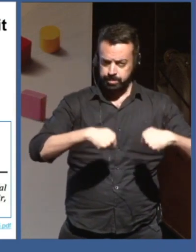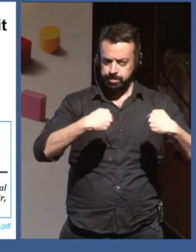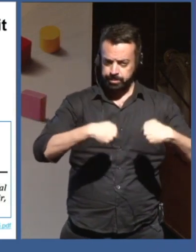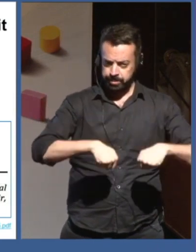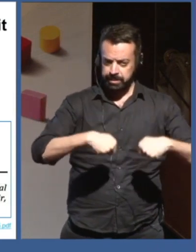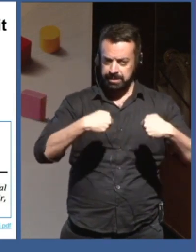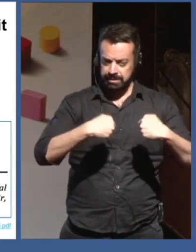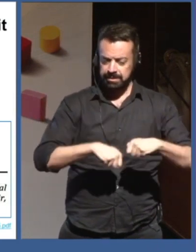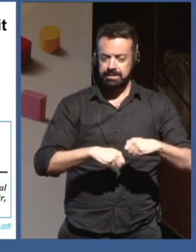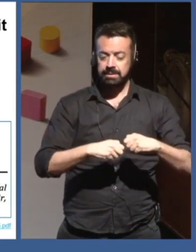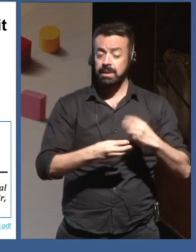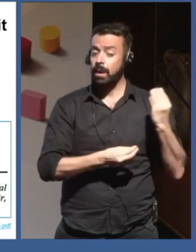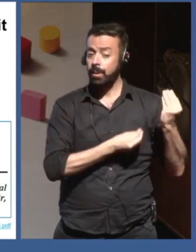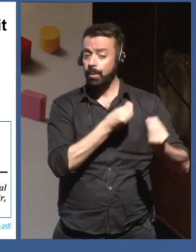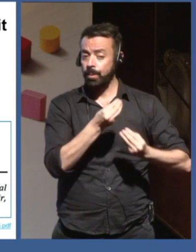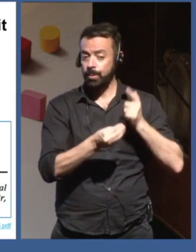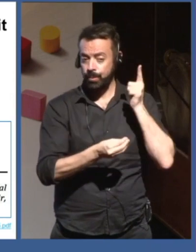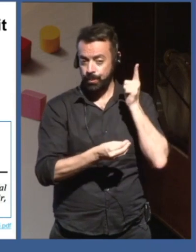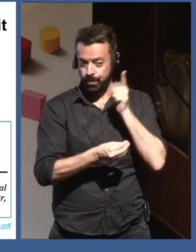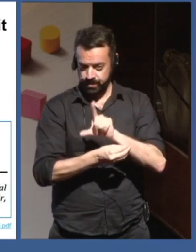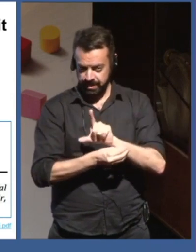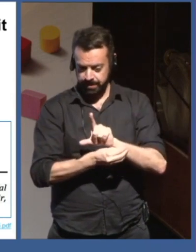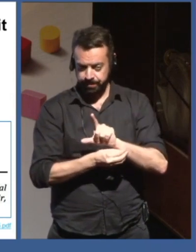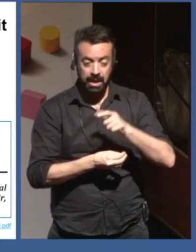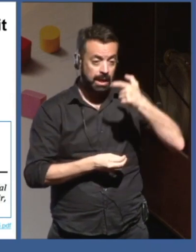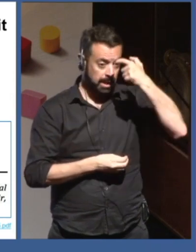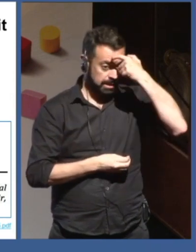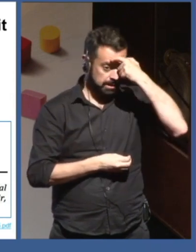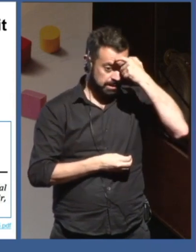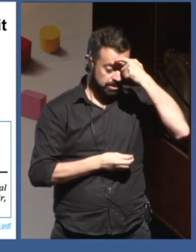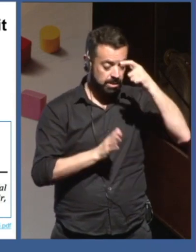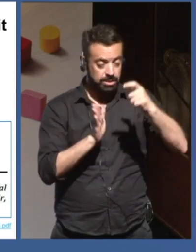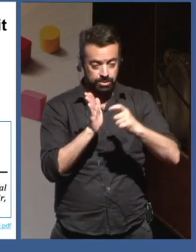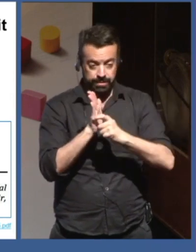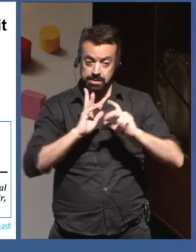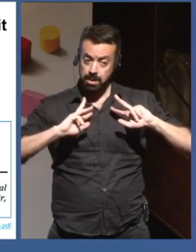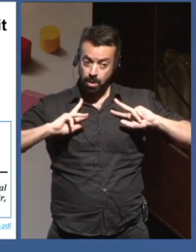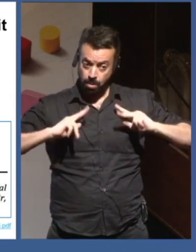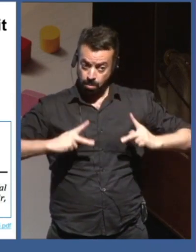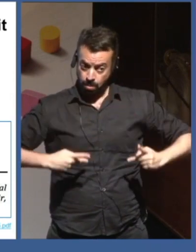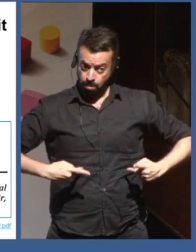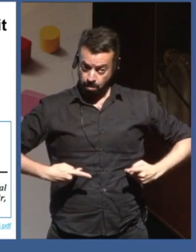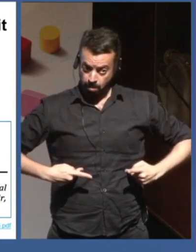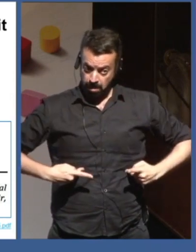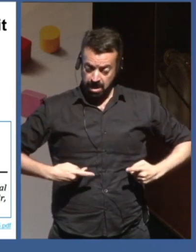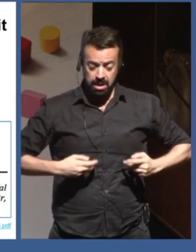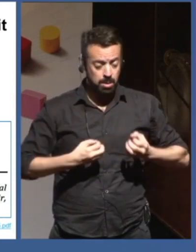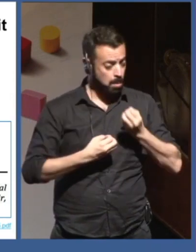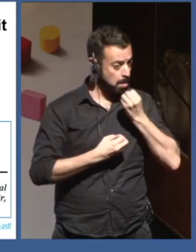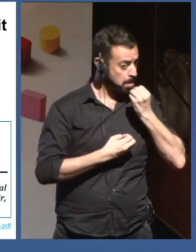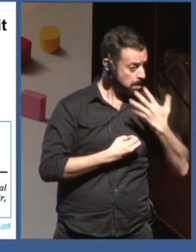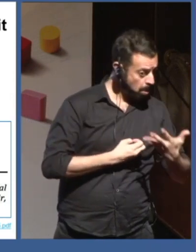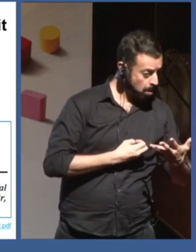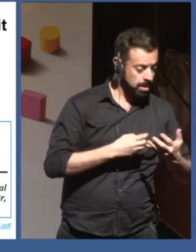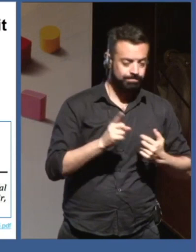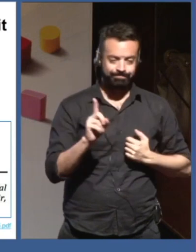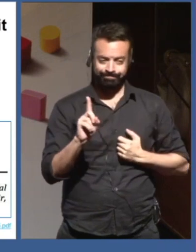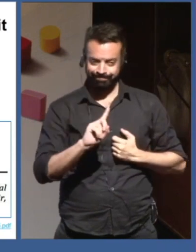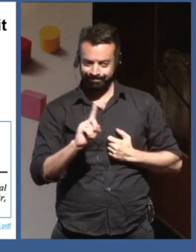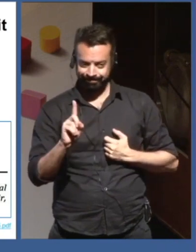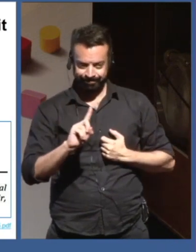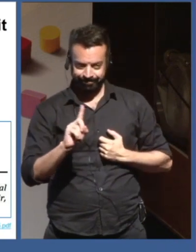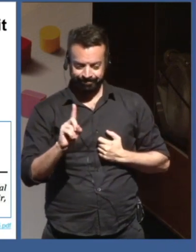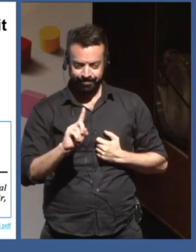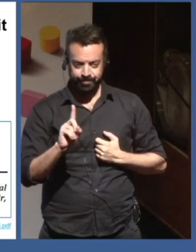not a nice AI, okay? It's not even broader than human-centered AI. It is not